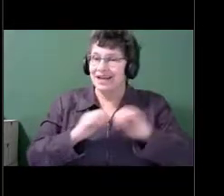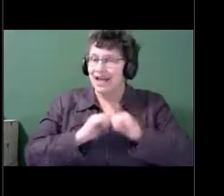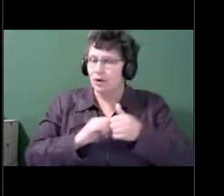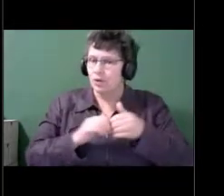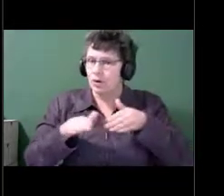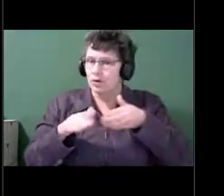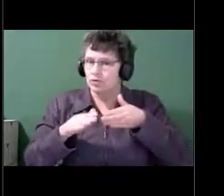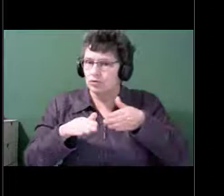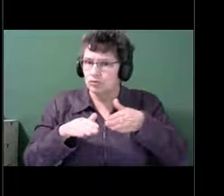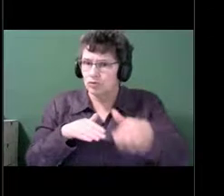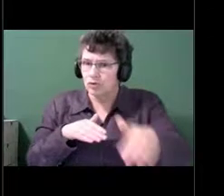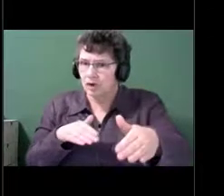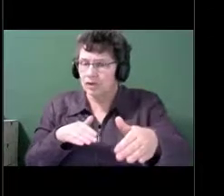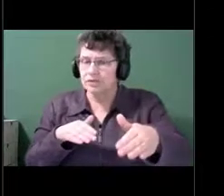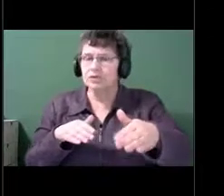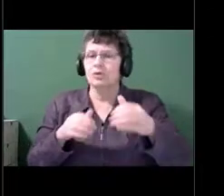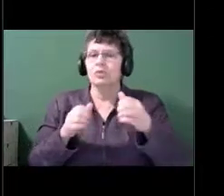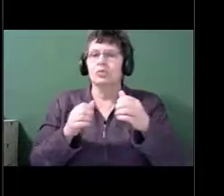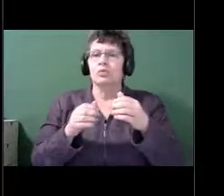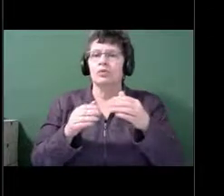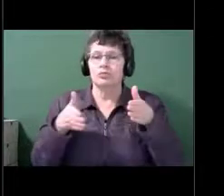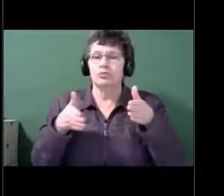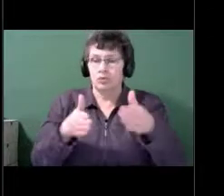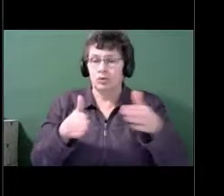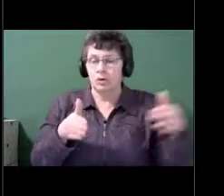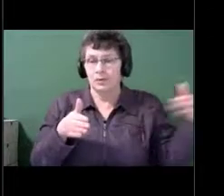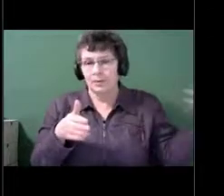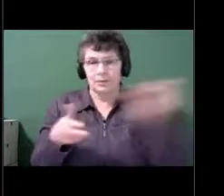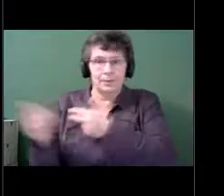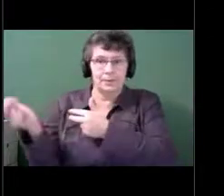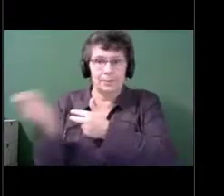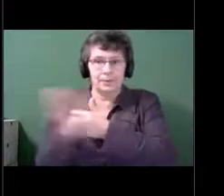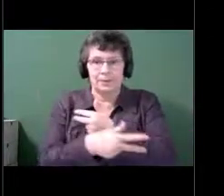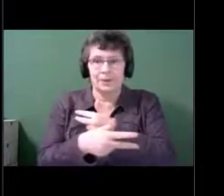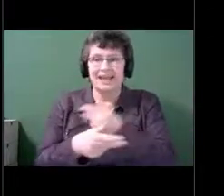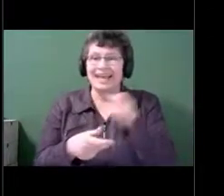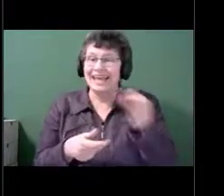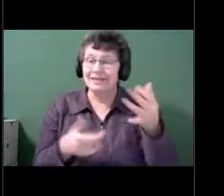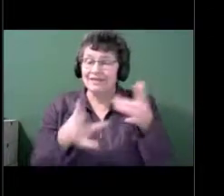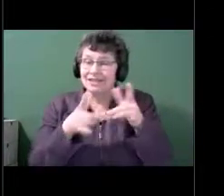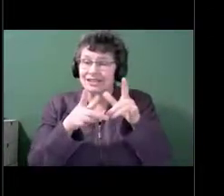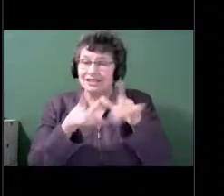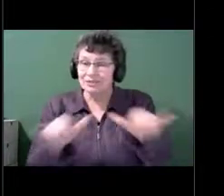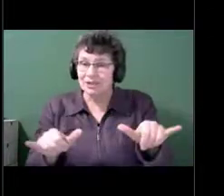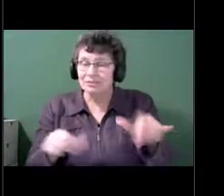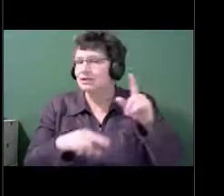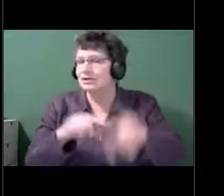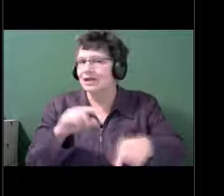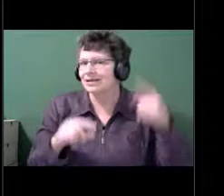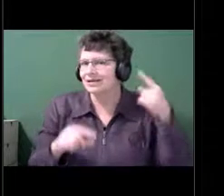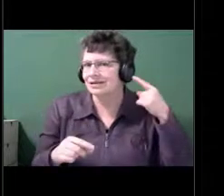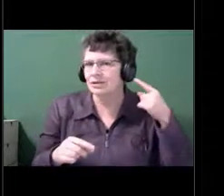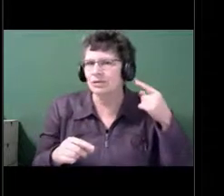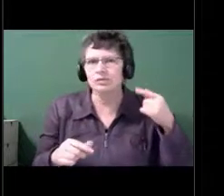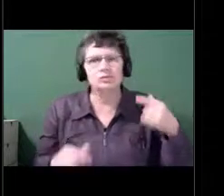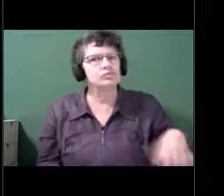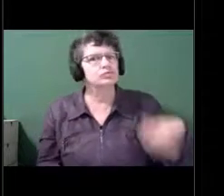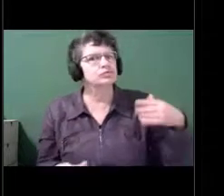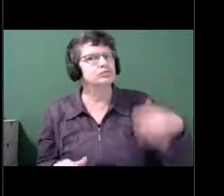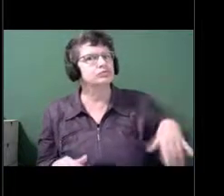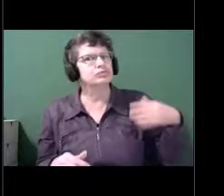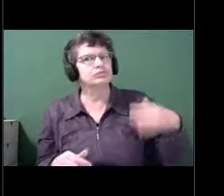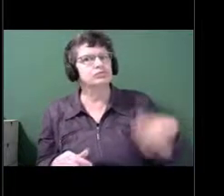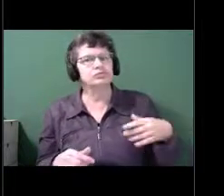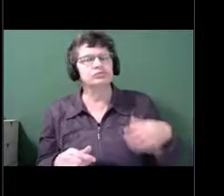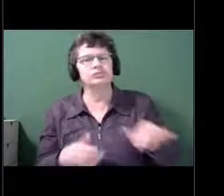can compound and put you at a big disadvantage. The same is true for driving. So, you know, it's not